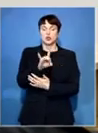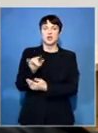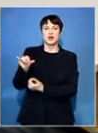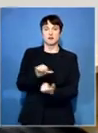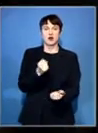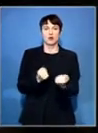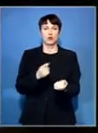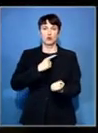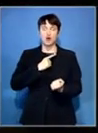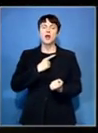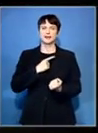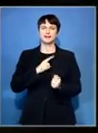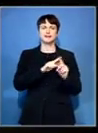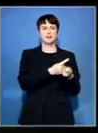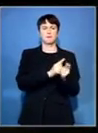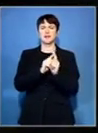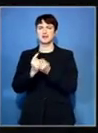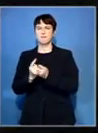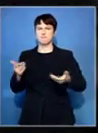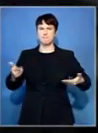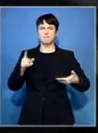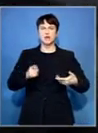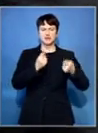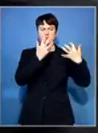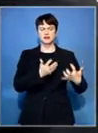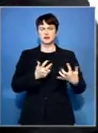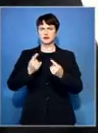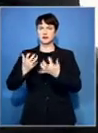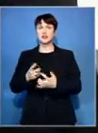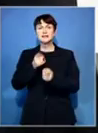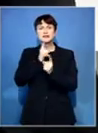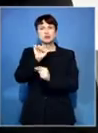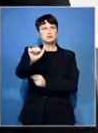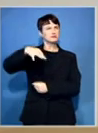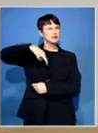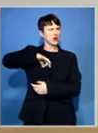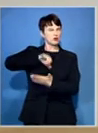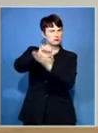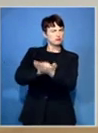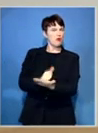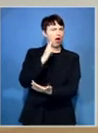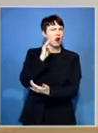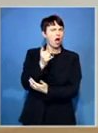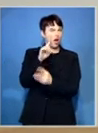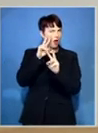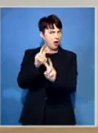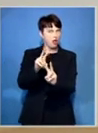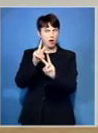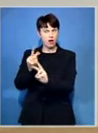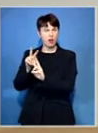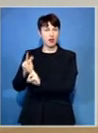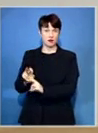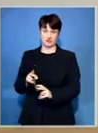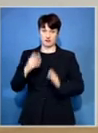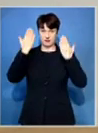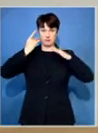to sort out critical documents such as financial statements of the ghost teachers. The magistrate warned both parties he wouldn't